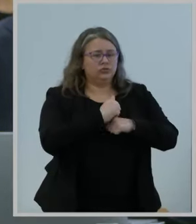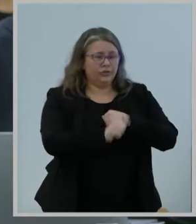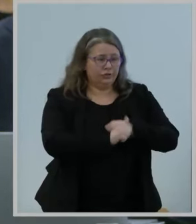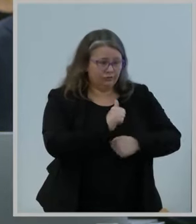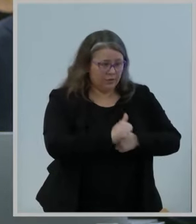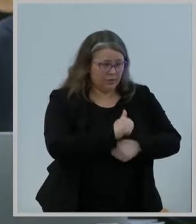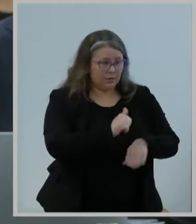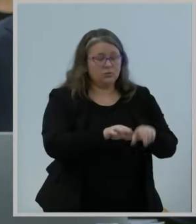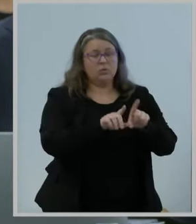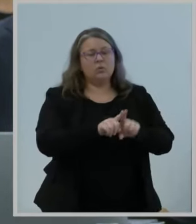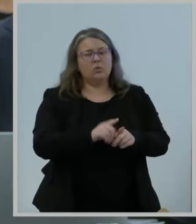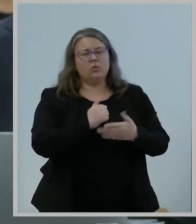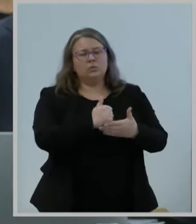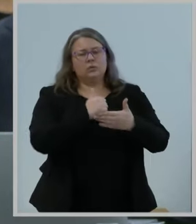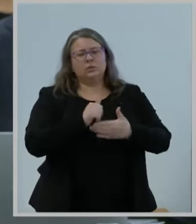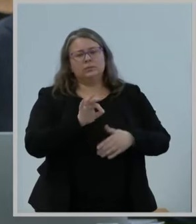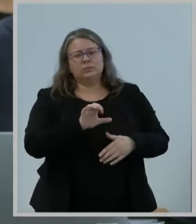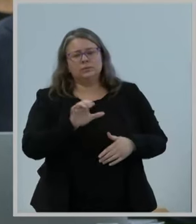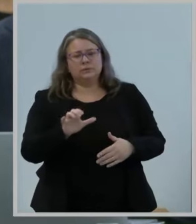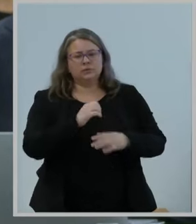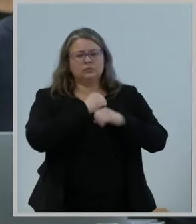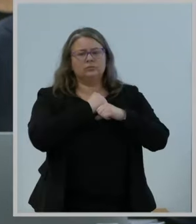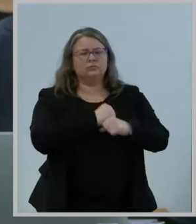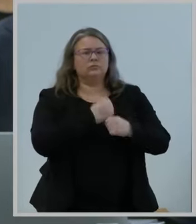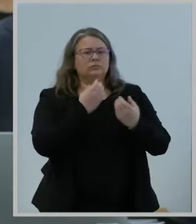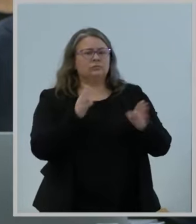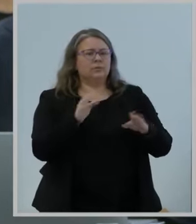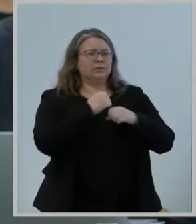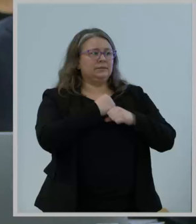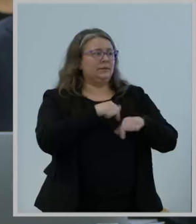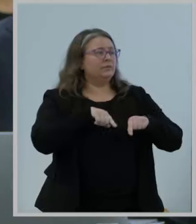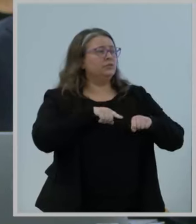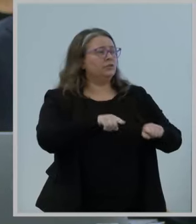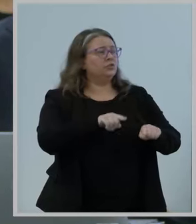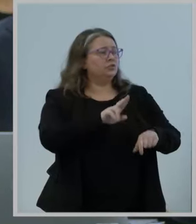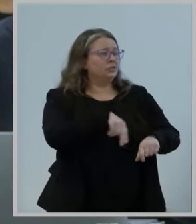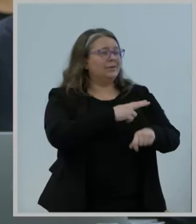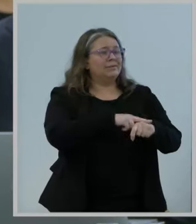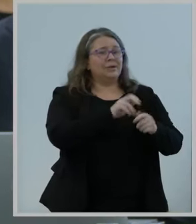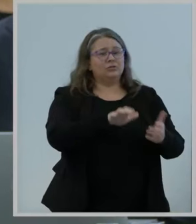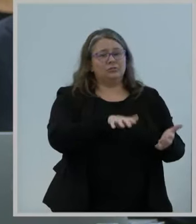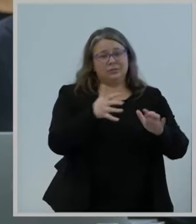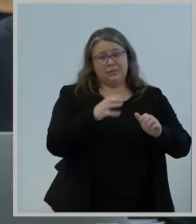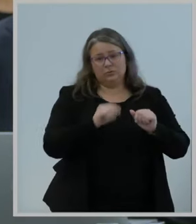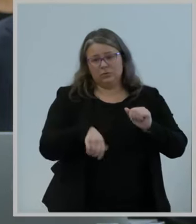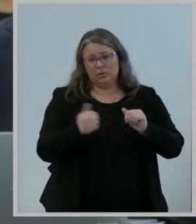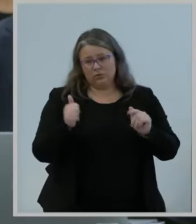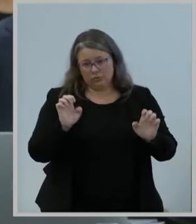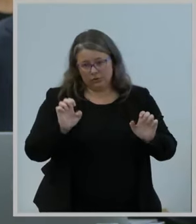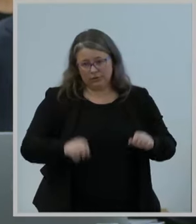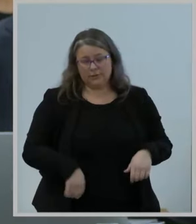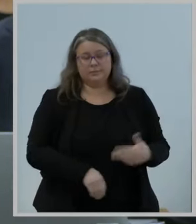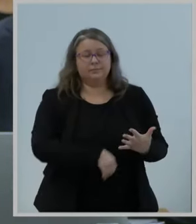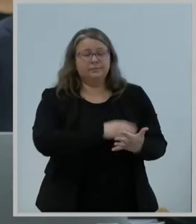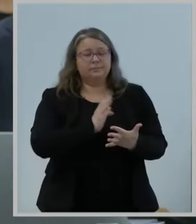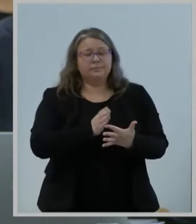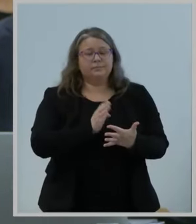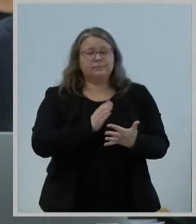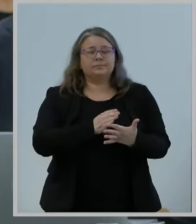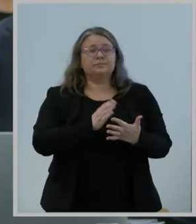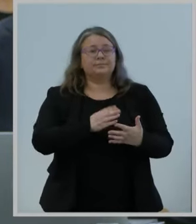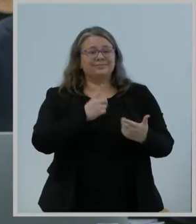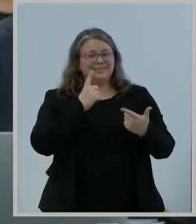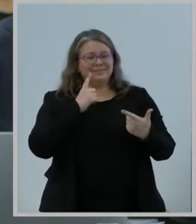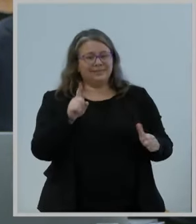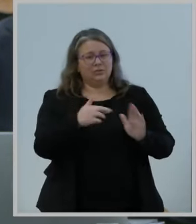natural disasters and other emergencies. Second, you will consider a declaratory ruling that would clarify that the